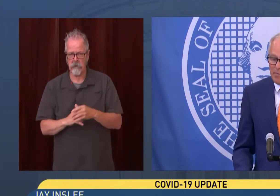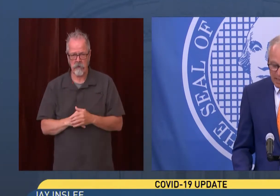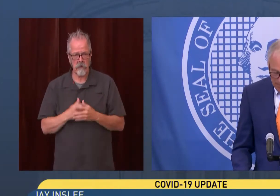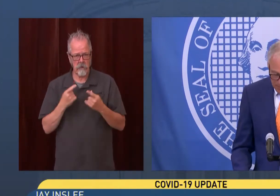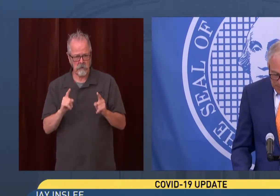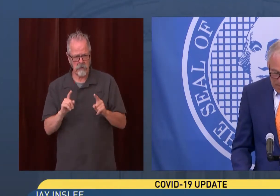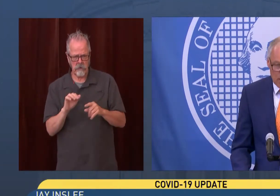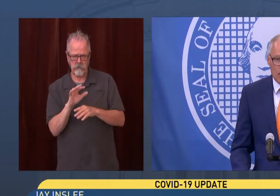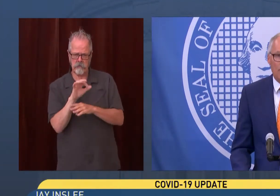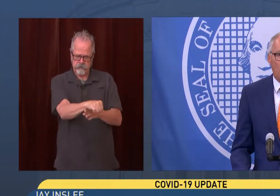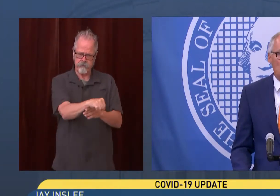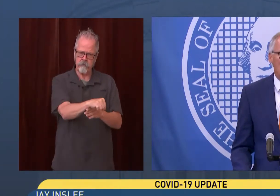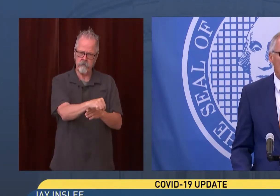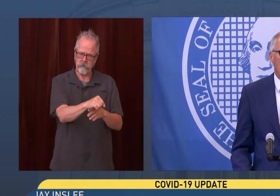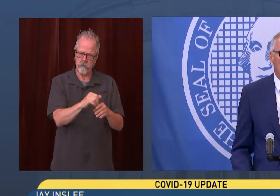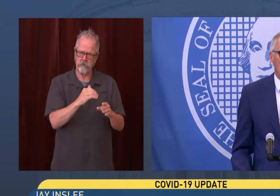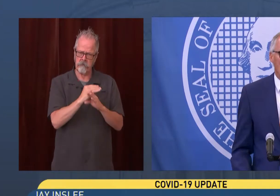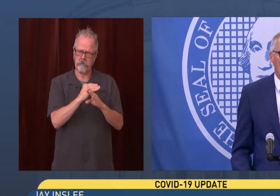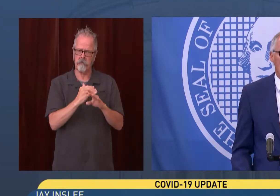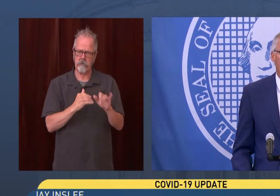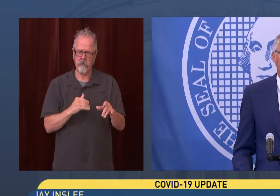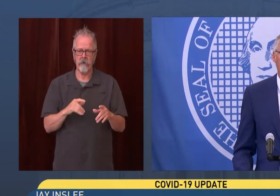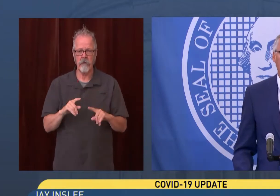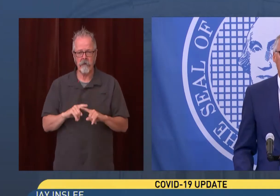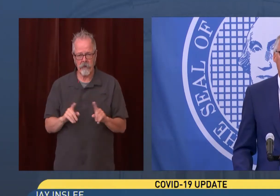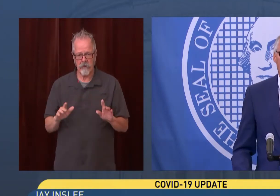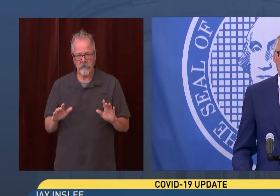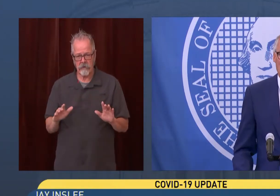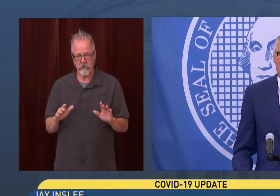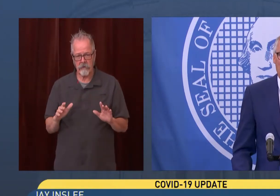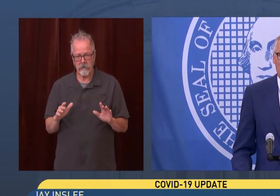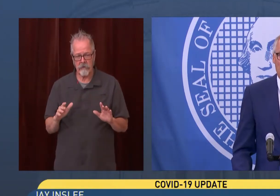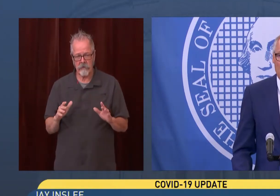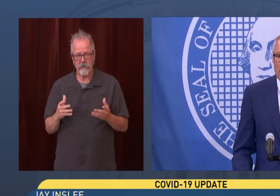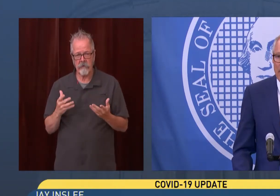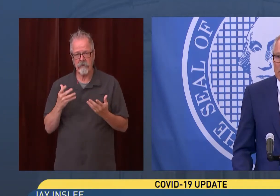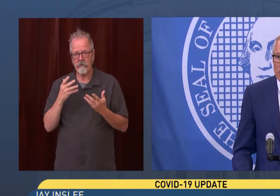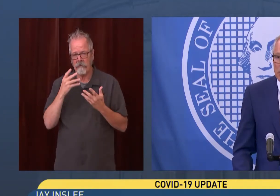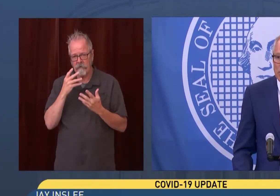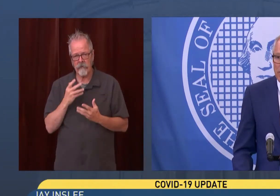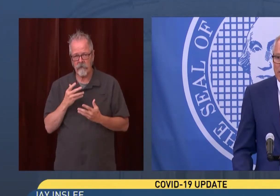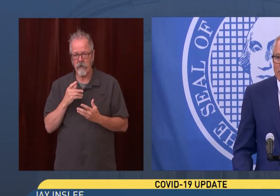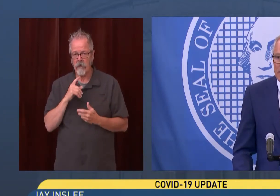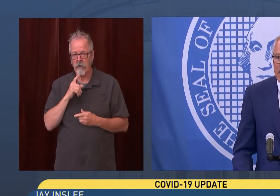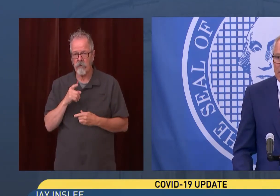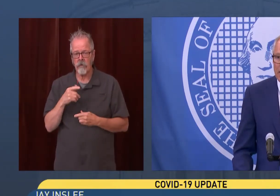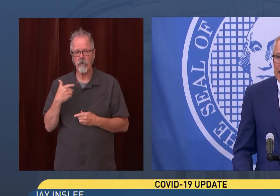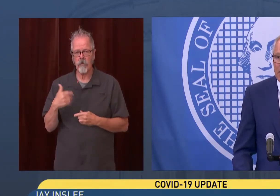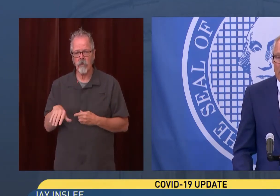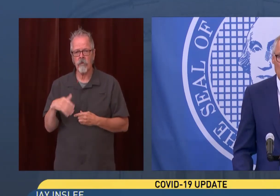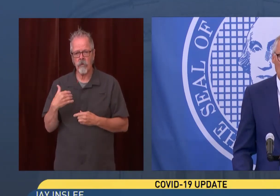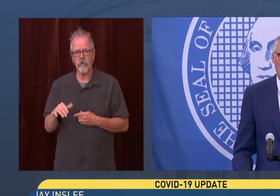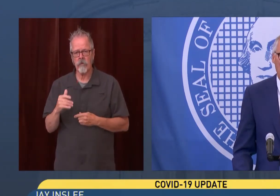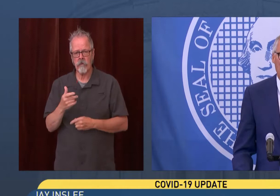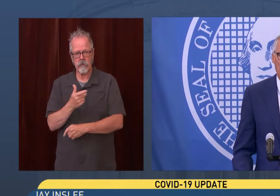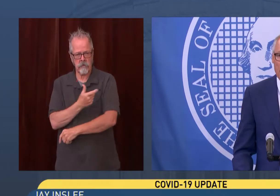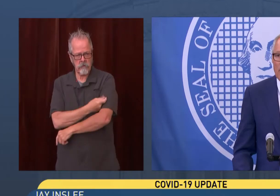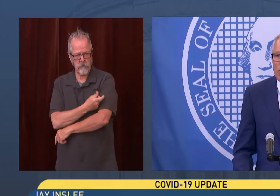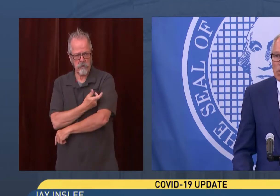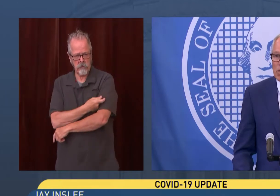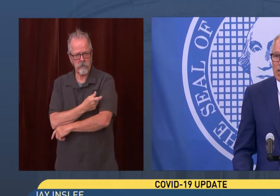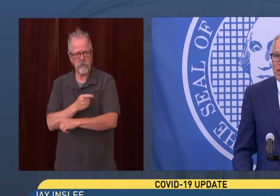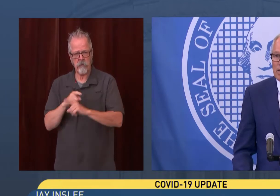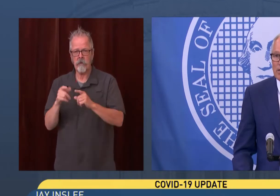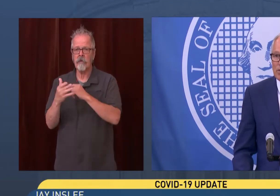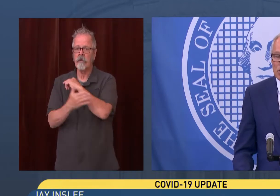this pandemic. Unfortunately, it is also very disparate in our vaccination rates from county to county. I'll show you our county